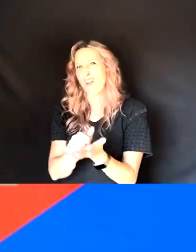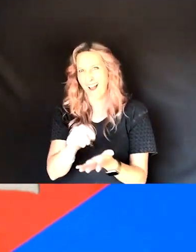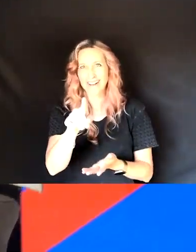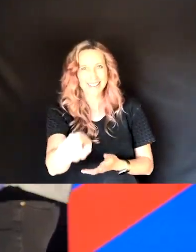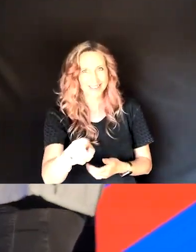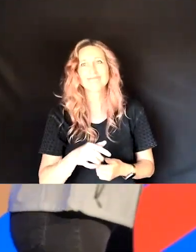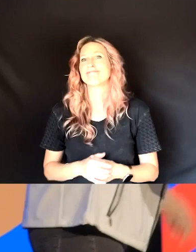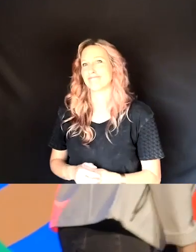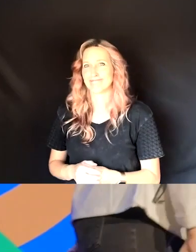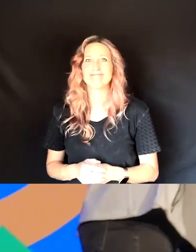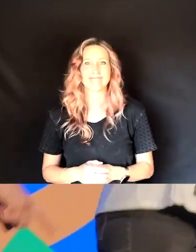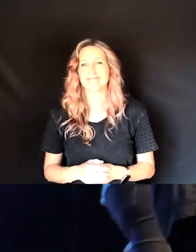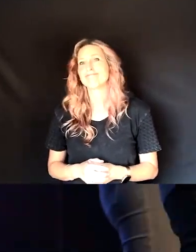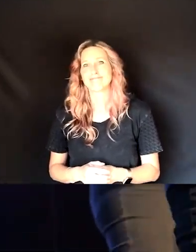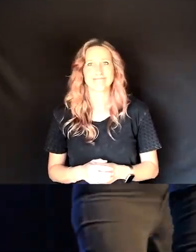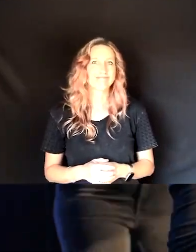got it. Hmm.